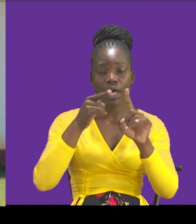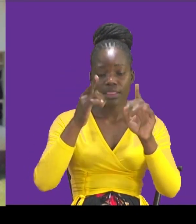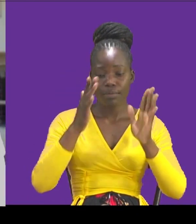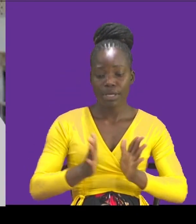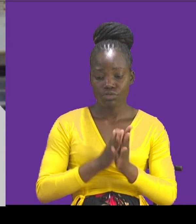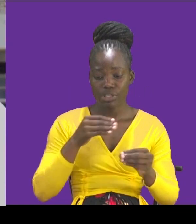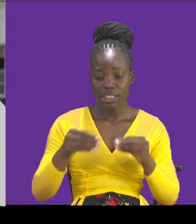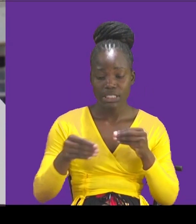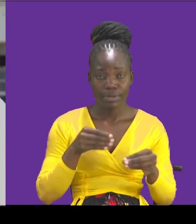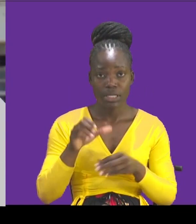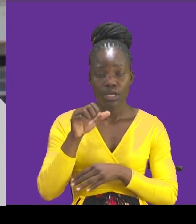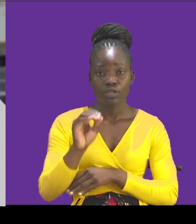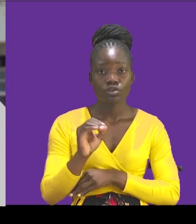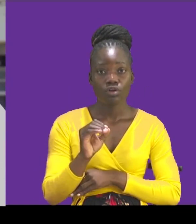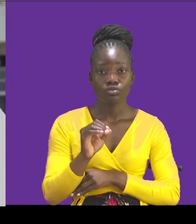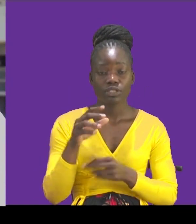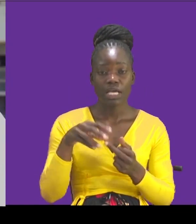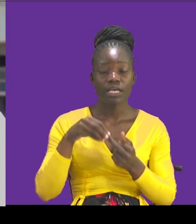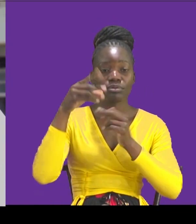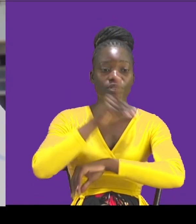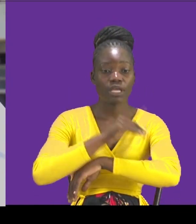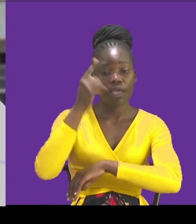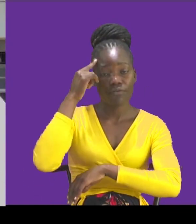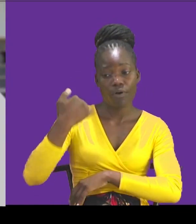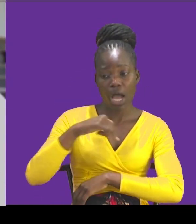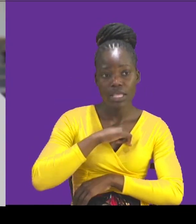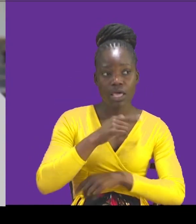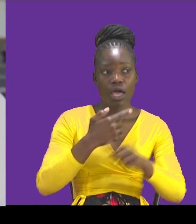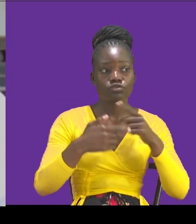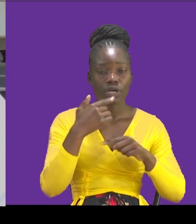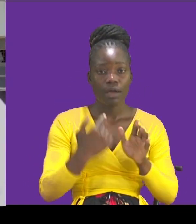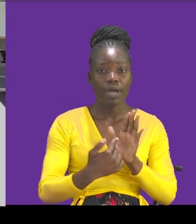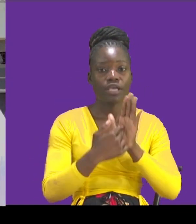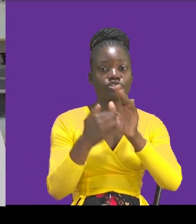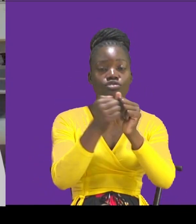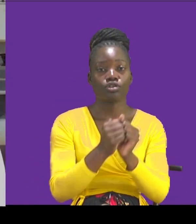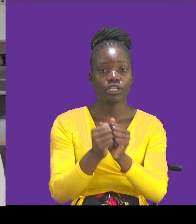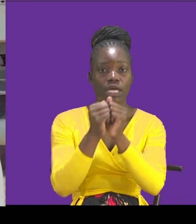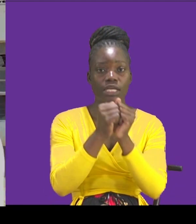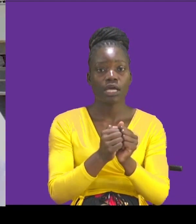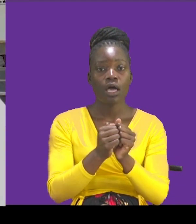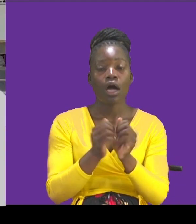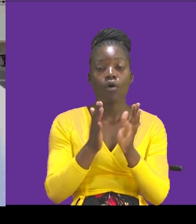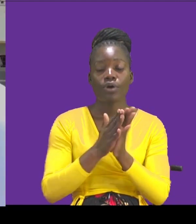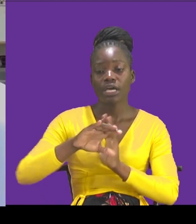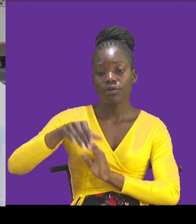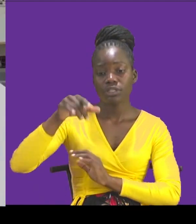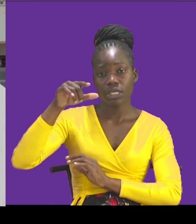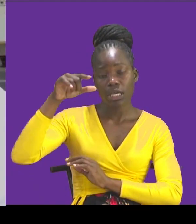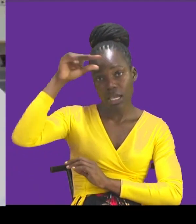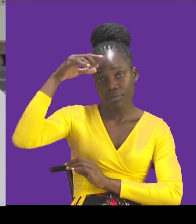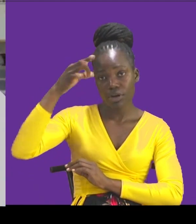So it was a very special day for us just to come and show solidarity with the county government of Mombasa